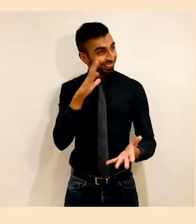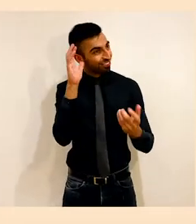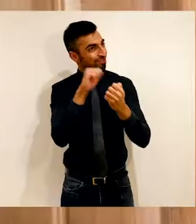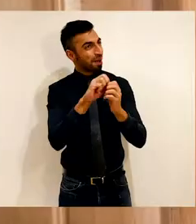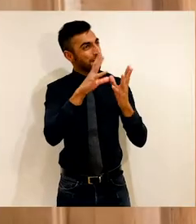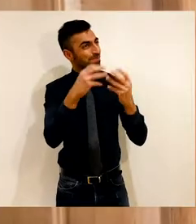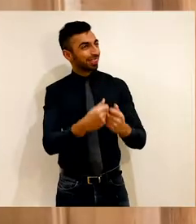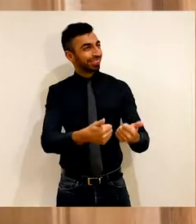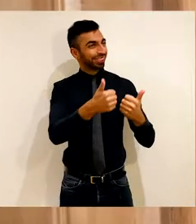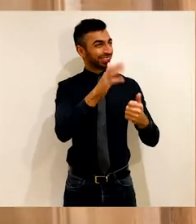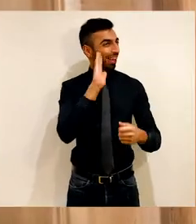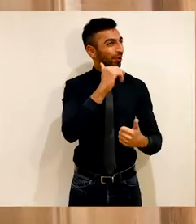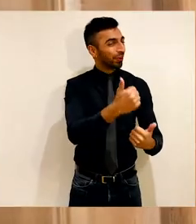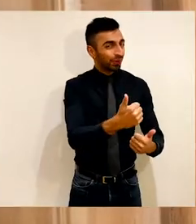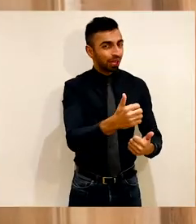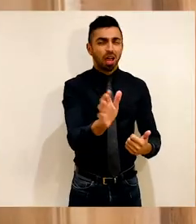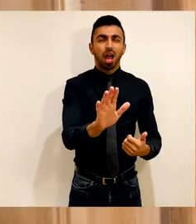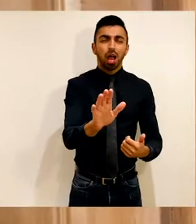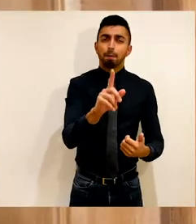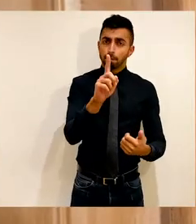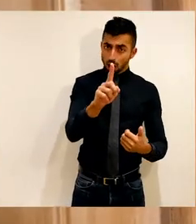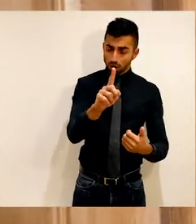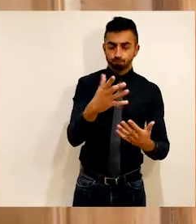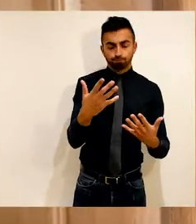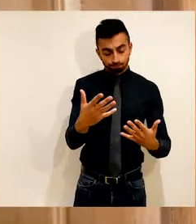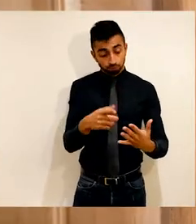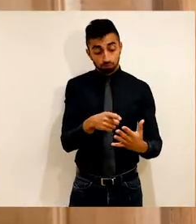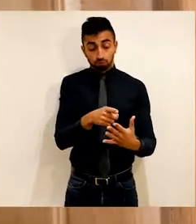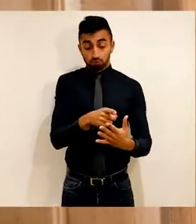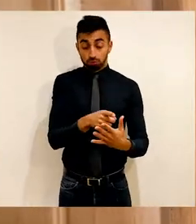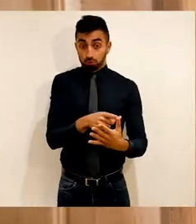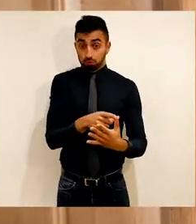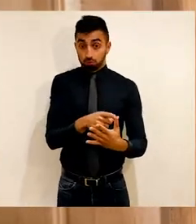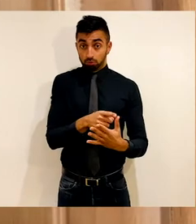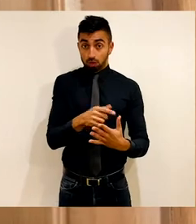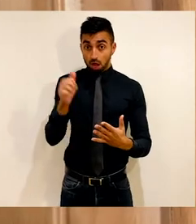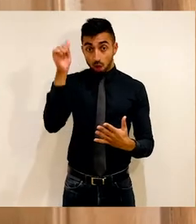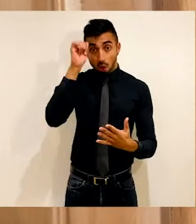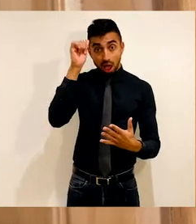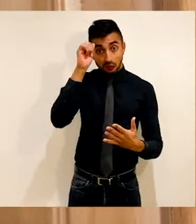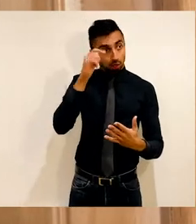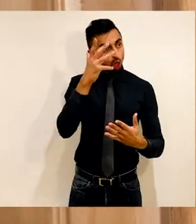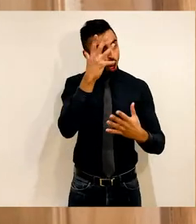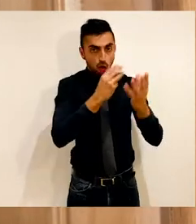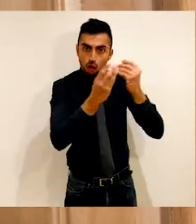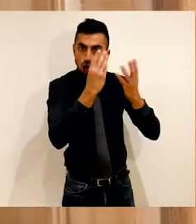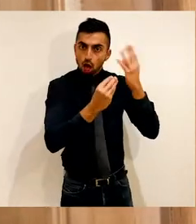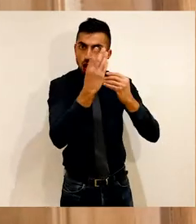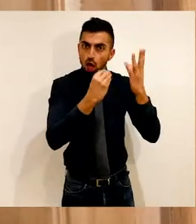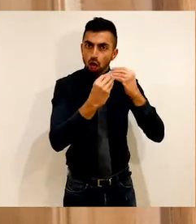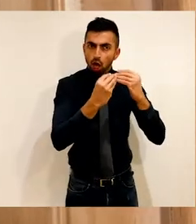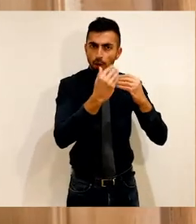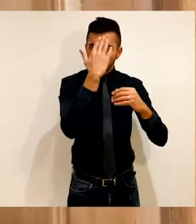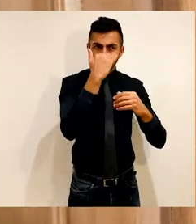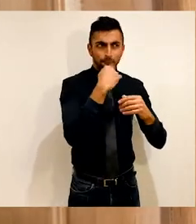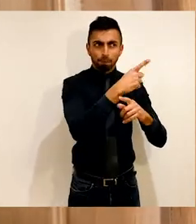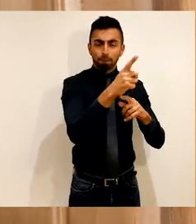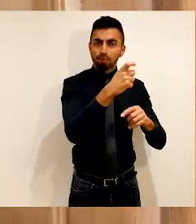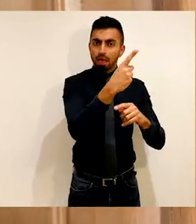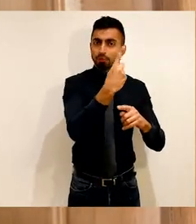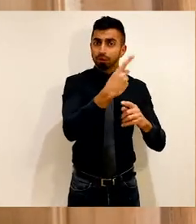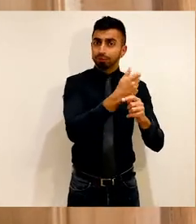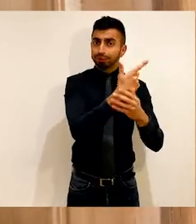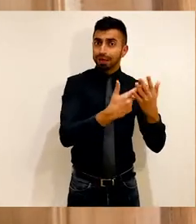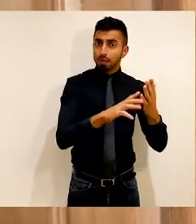catchy. But grow your awareness and education surrounding disability and accessibility. Follow disabled